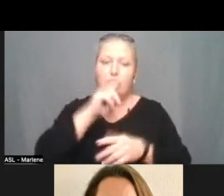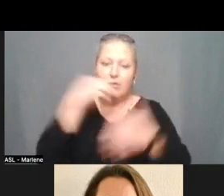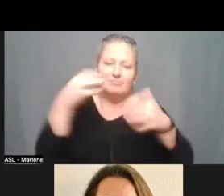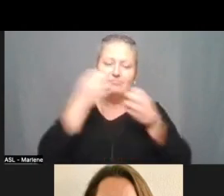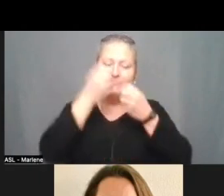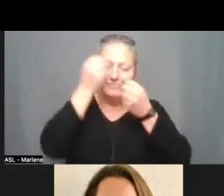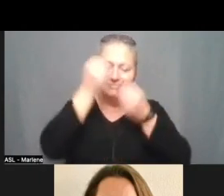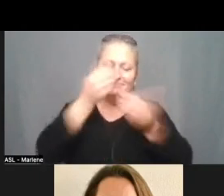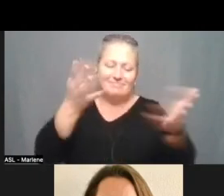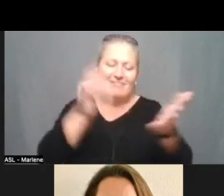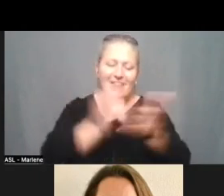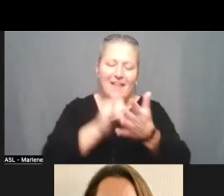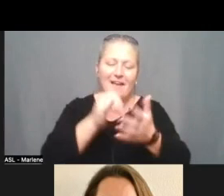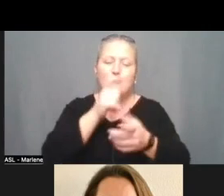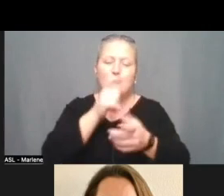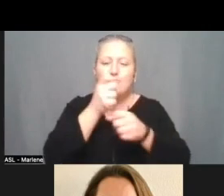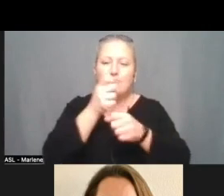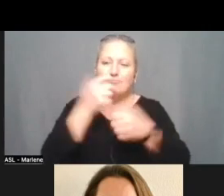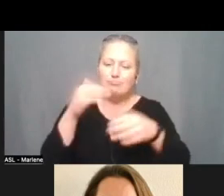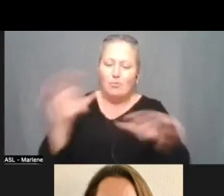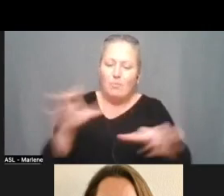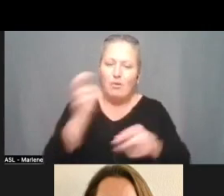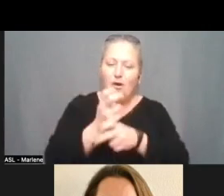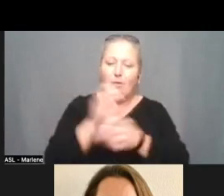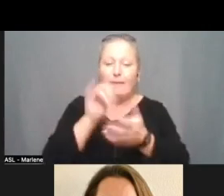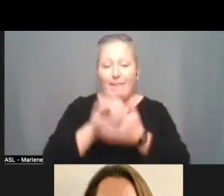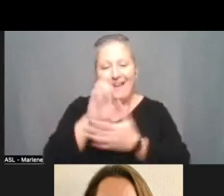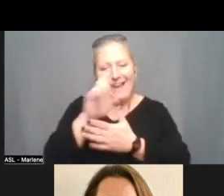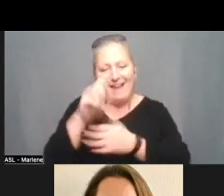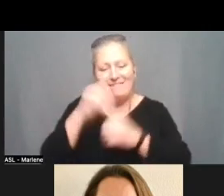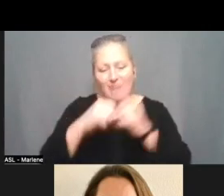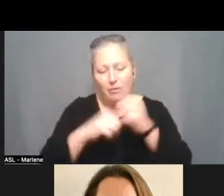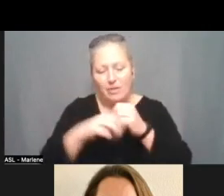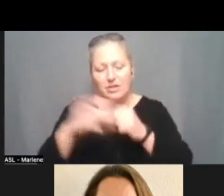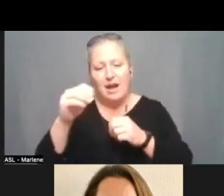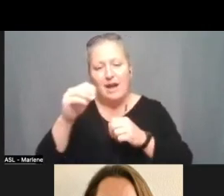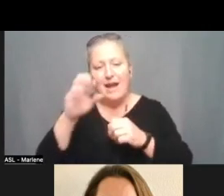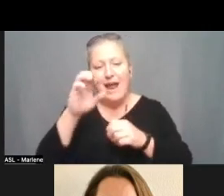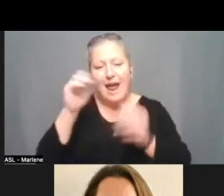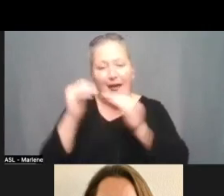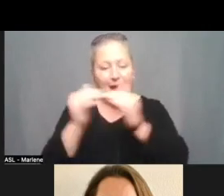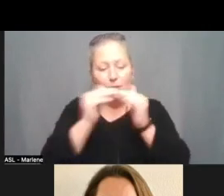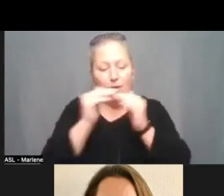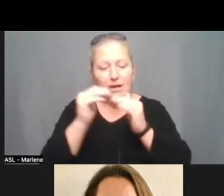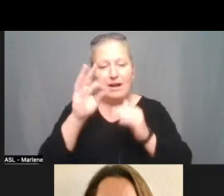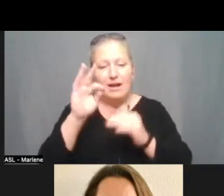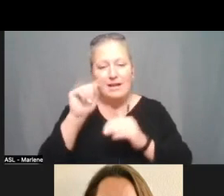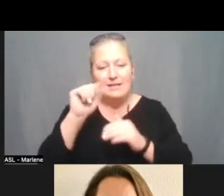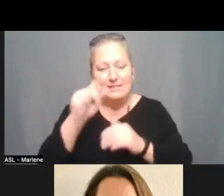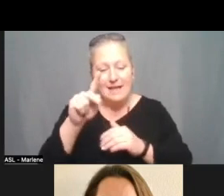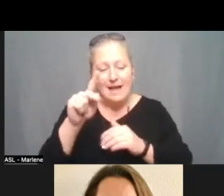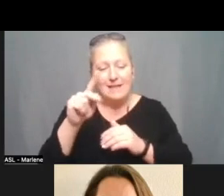made that happen. So, that's the Ed Foundation. And then the Equity Task Force. Yeah, Ed Foundation must have been last week. Because the